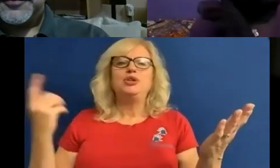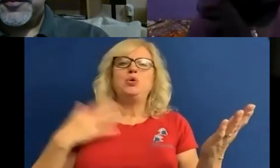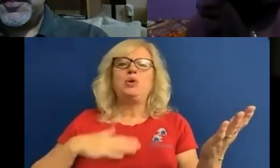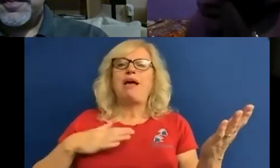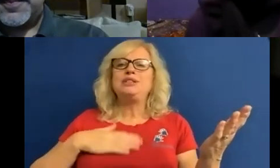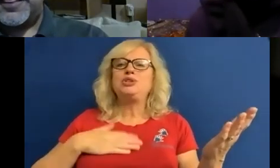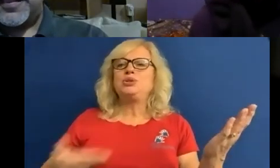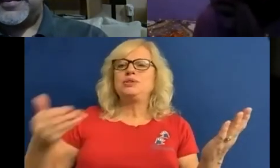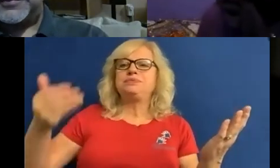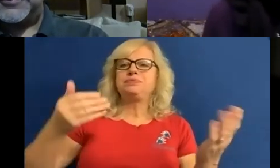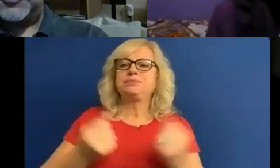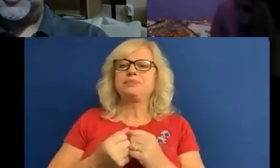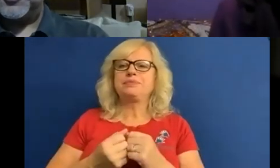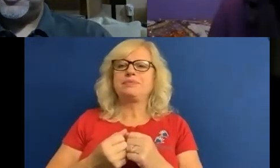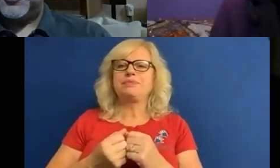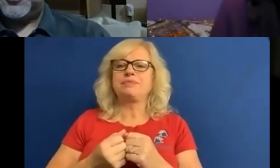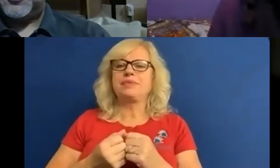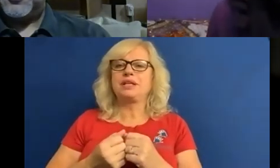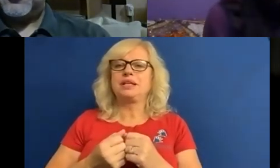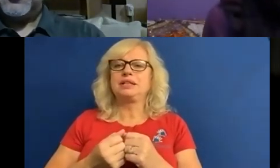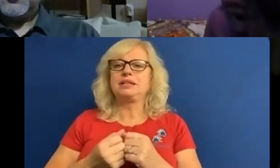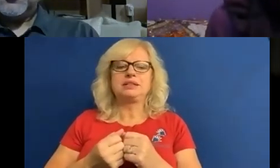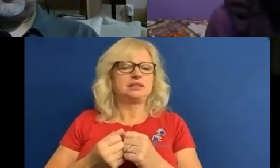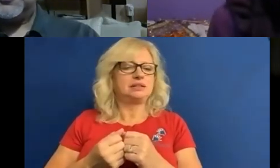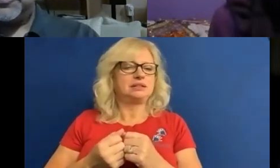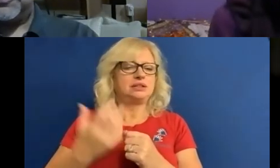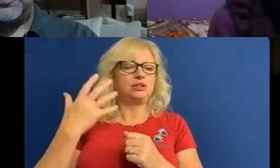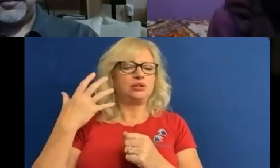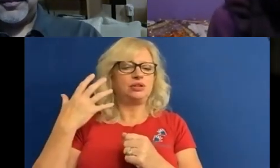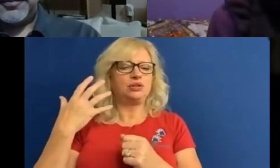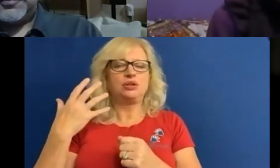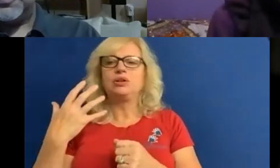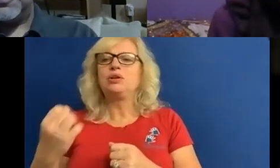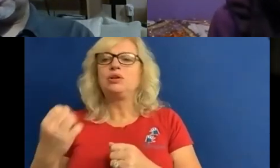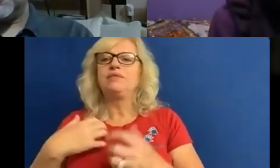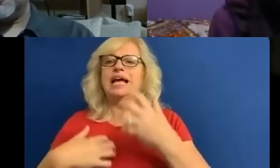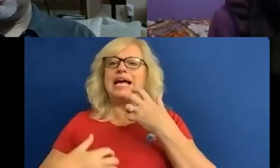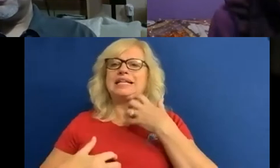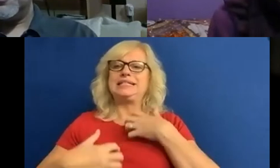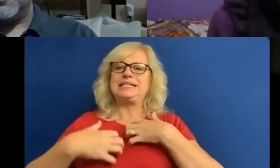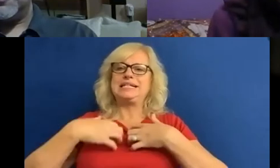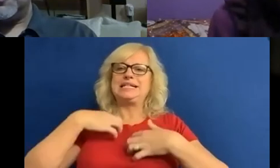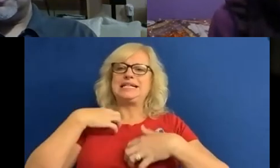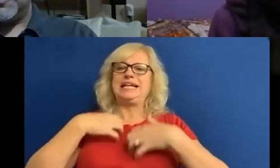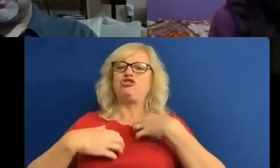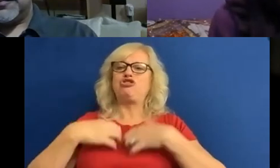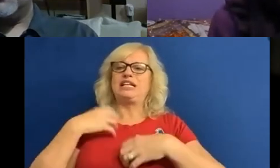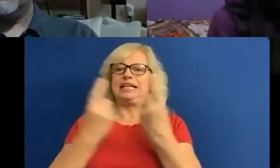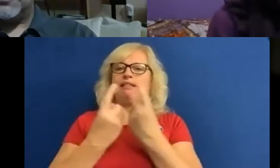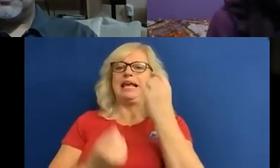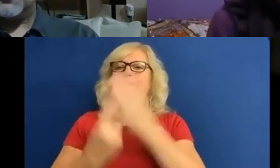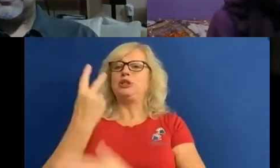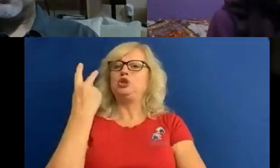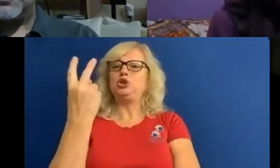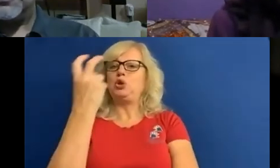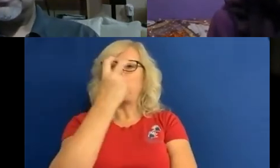We've actually had an interesting situation at even break recently we have two blind members of staff. And one of